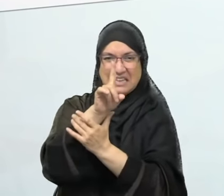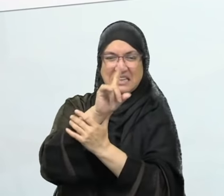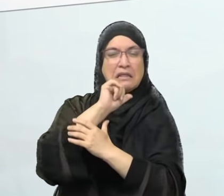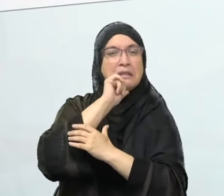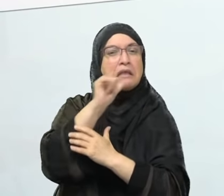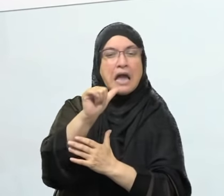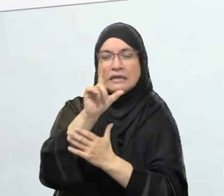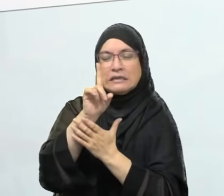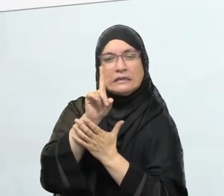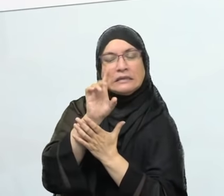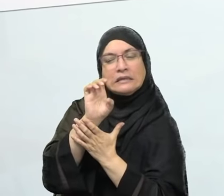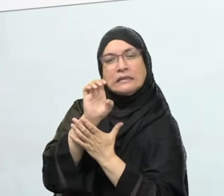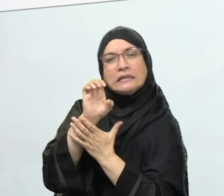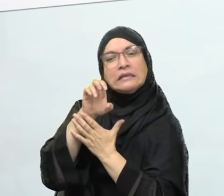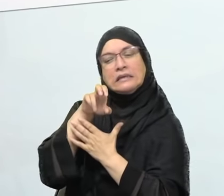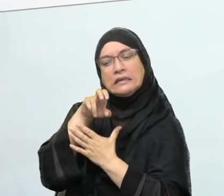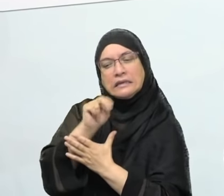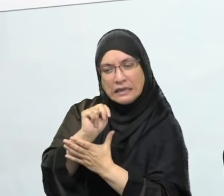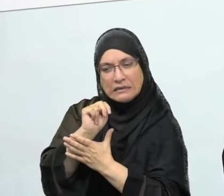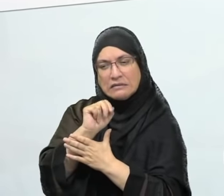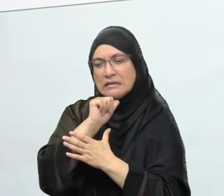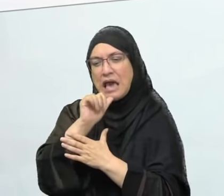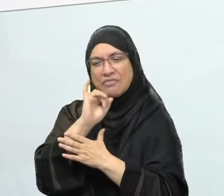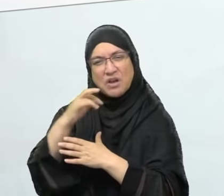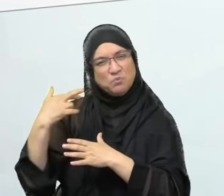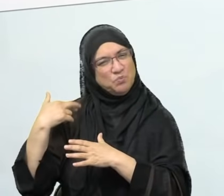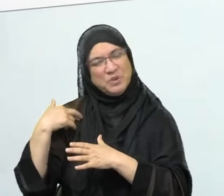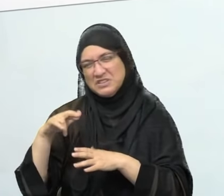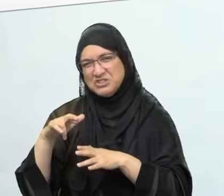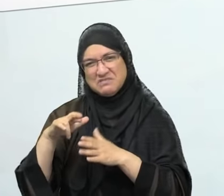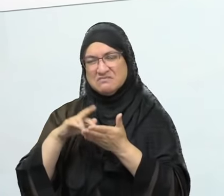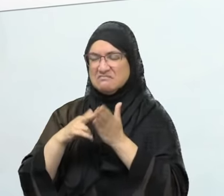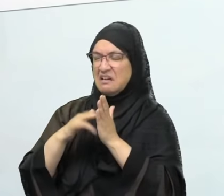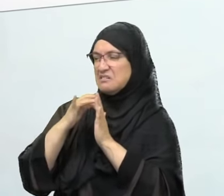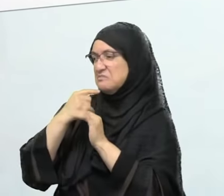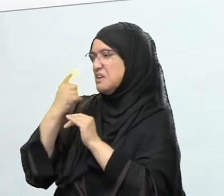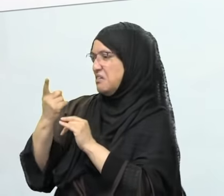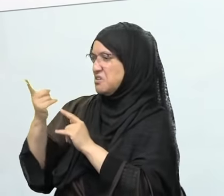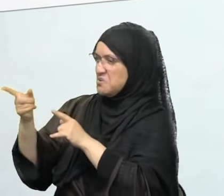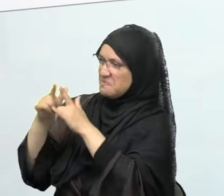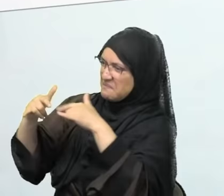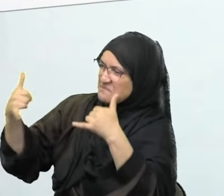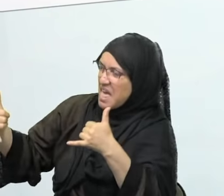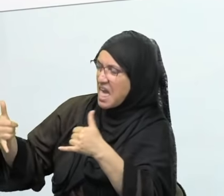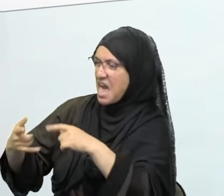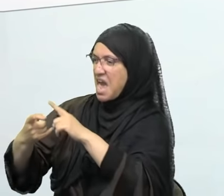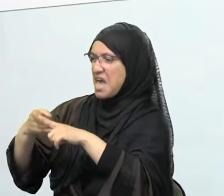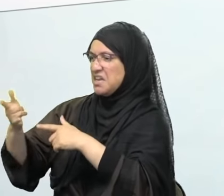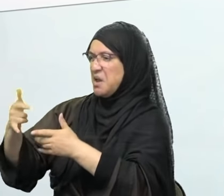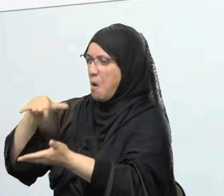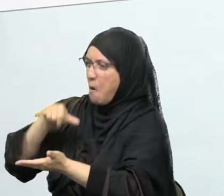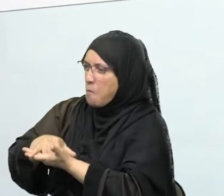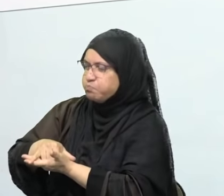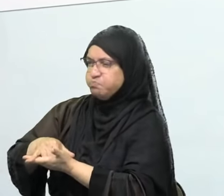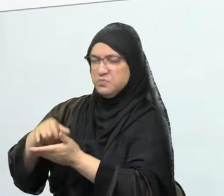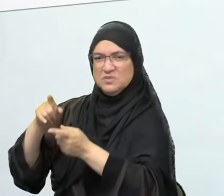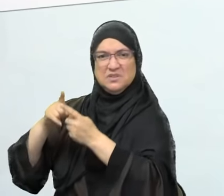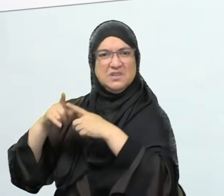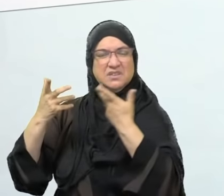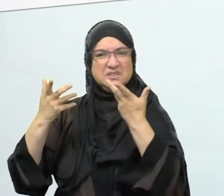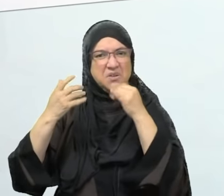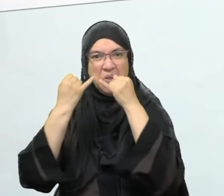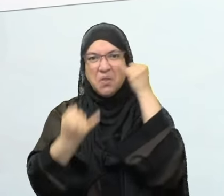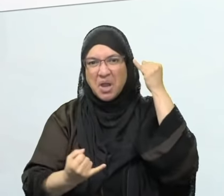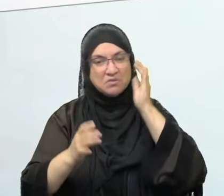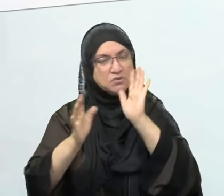cruelty in the name of honesty. Likewise, when it comes to quoting people's words to each other, you know, there's no starting fires